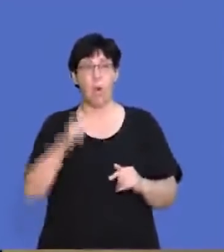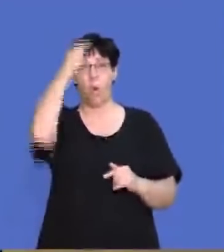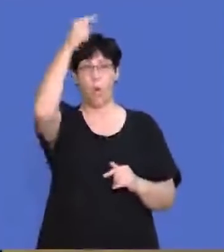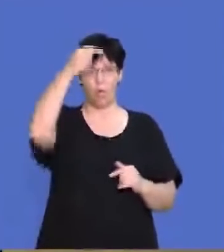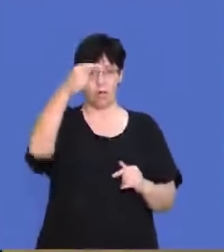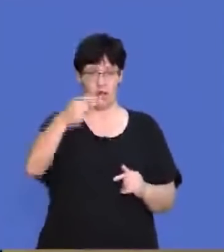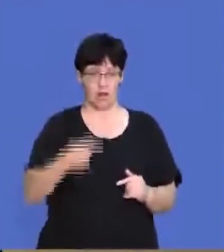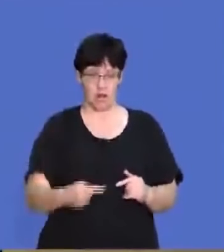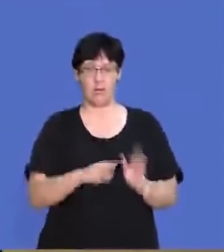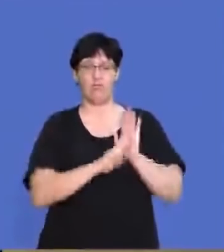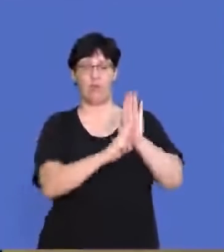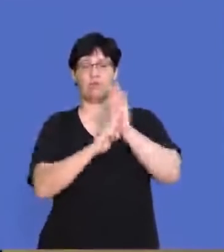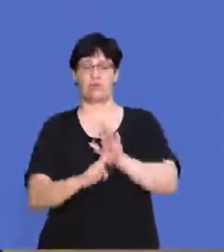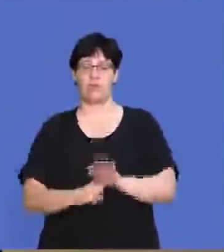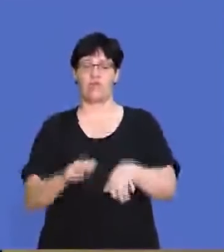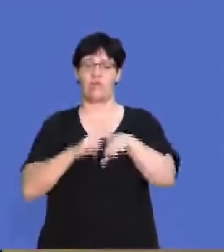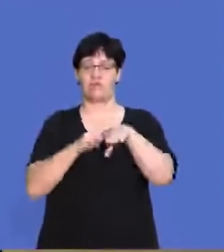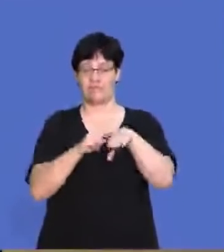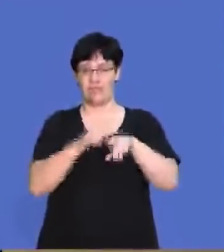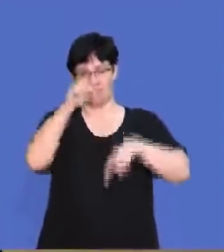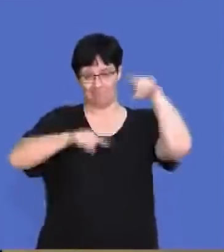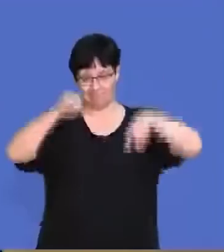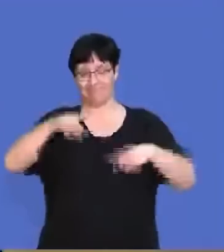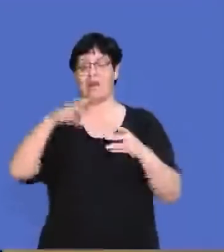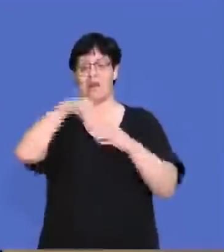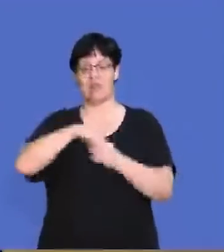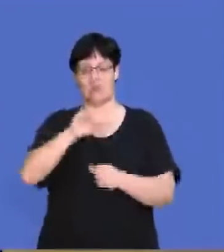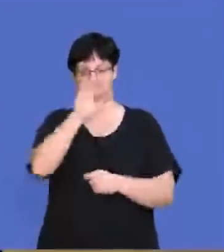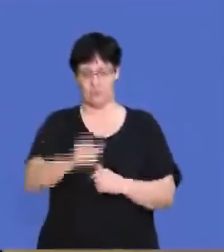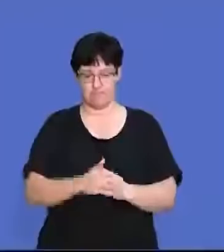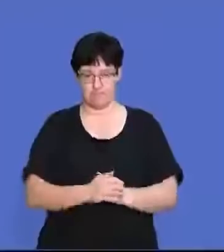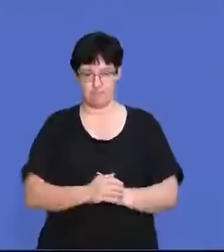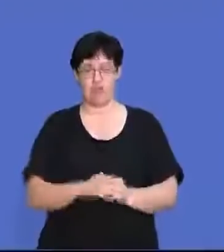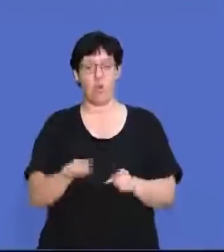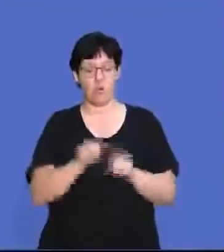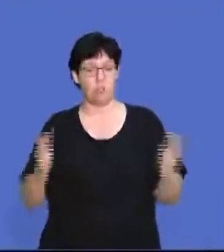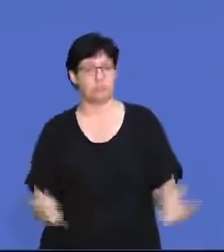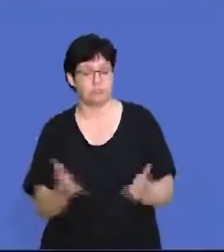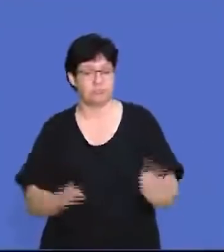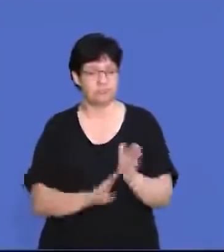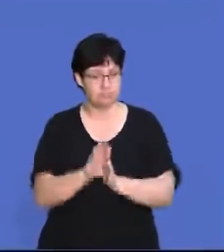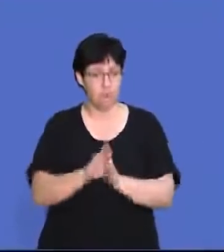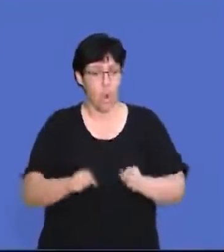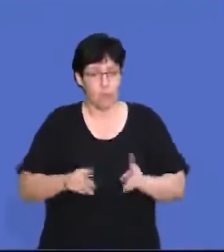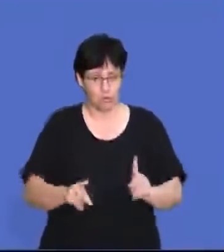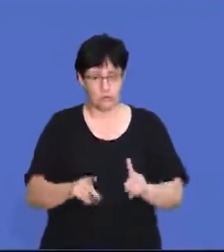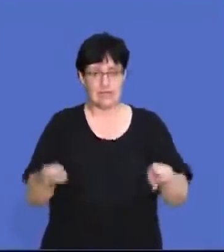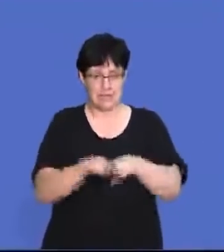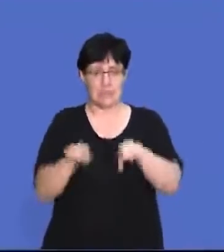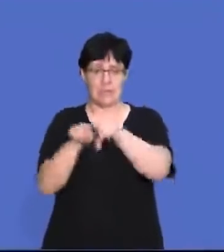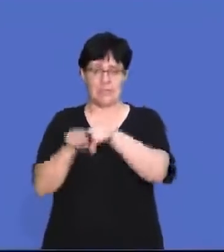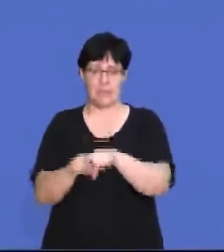so that has to be representative of the demographics of the country. It has to promote equal